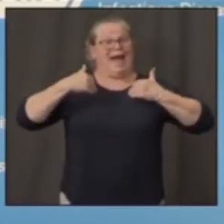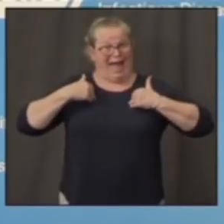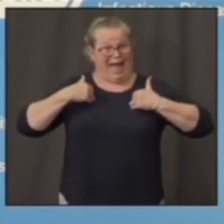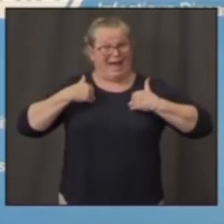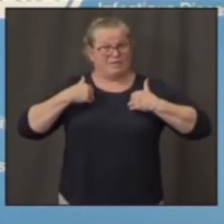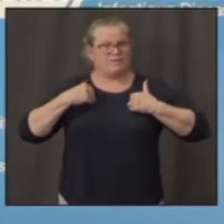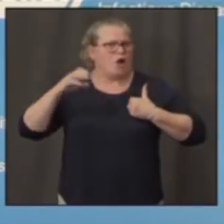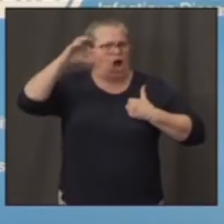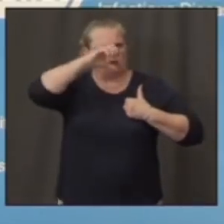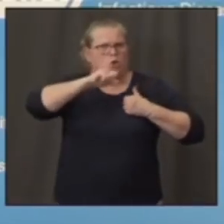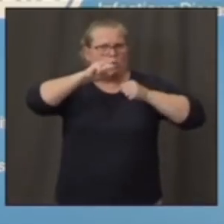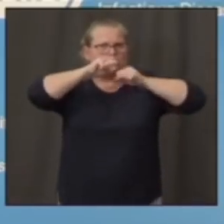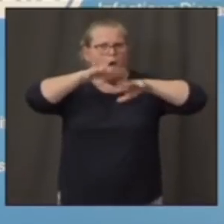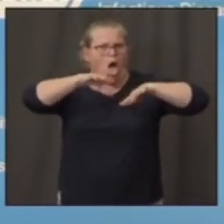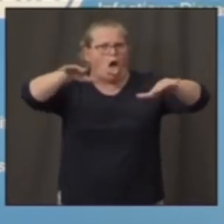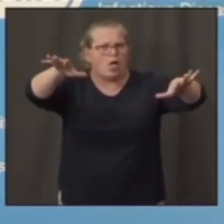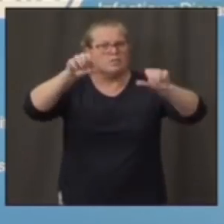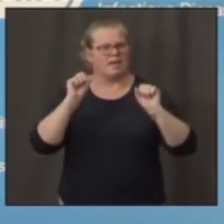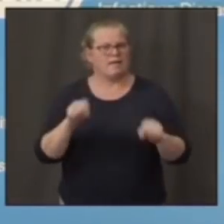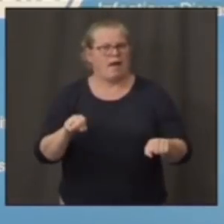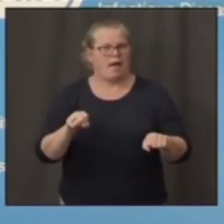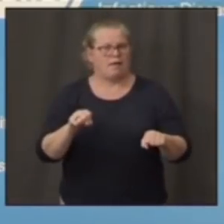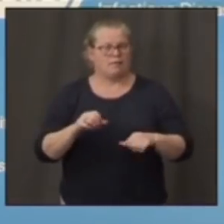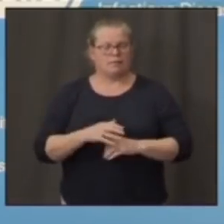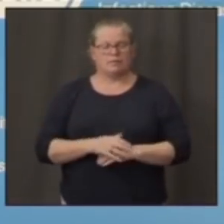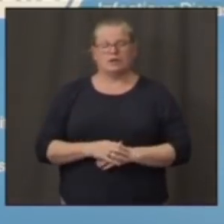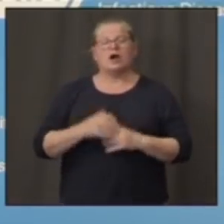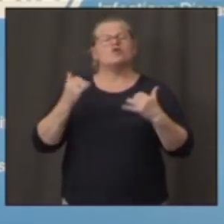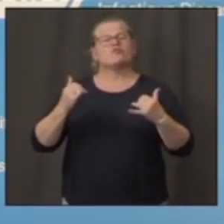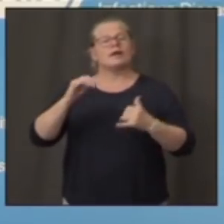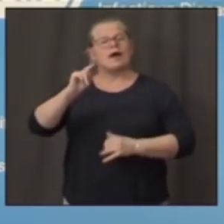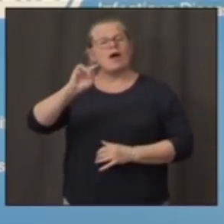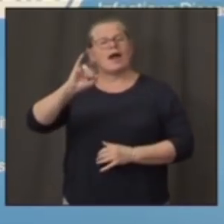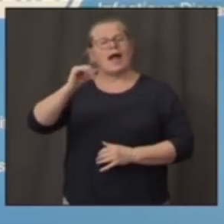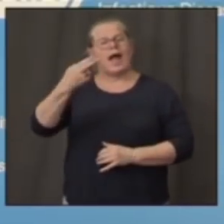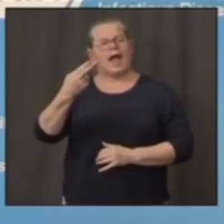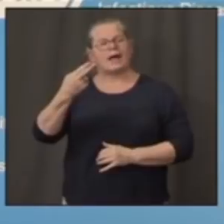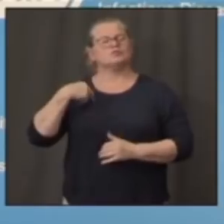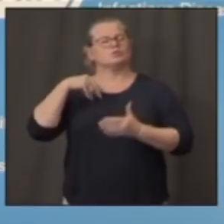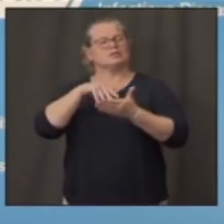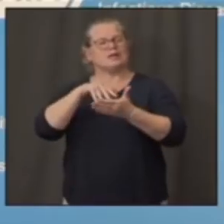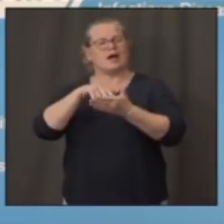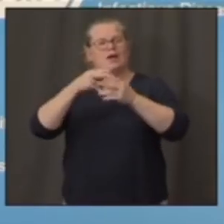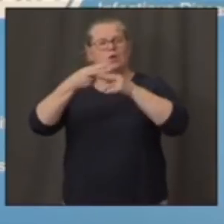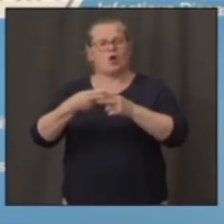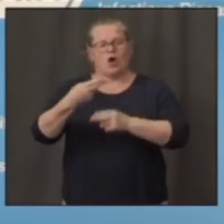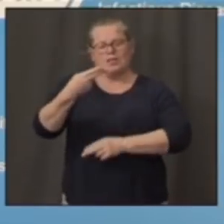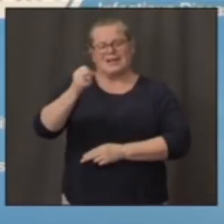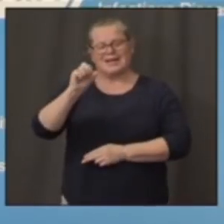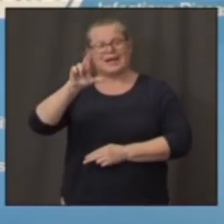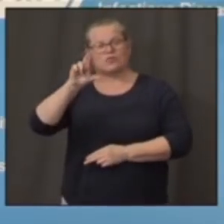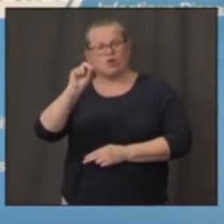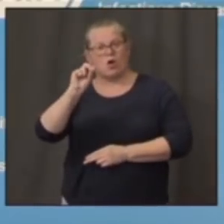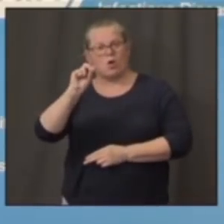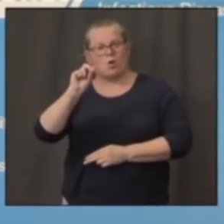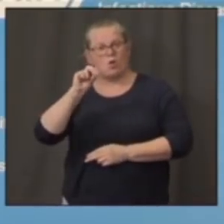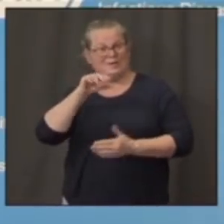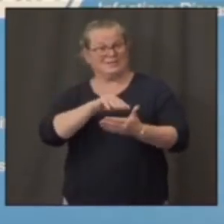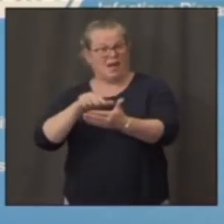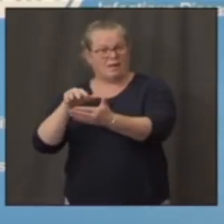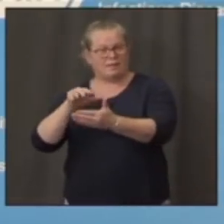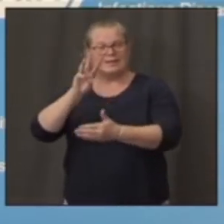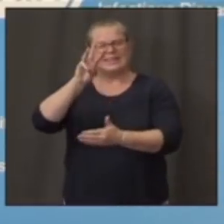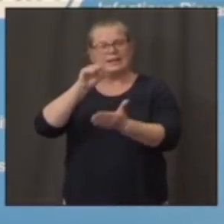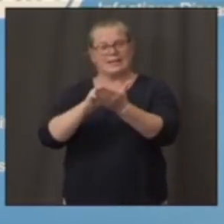NIH called a HERO study involving 6,000 people and 2,000 families to try and nail